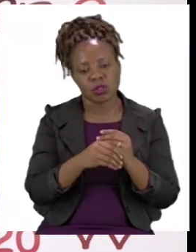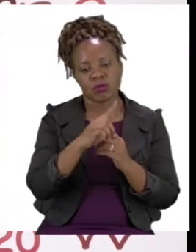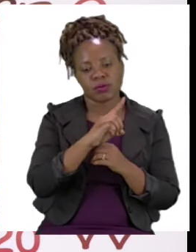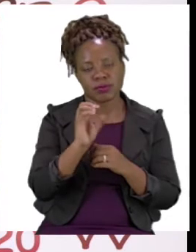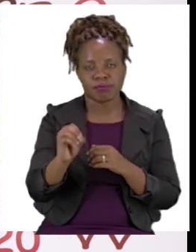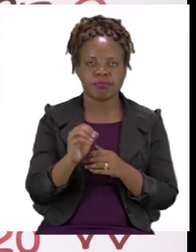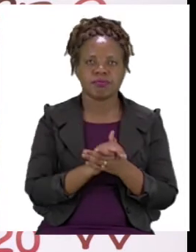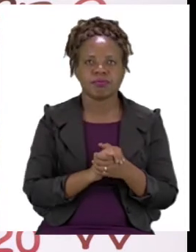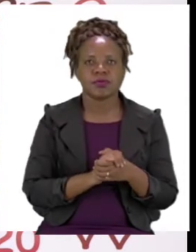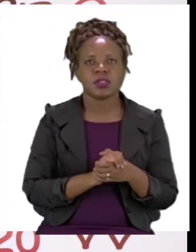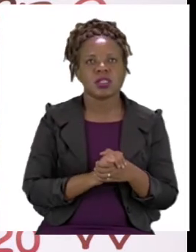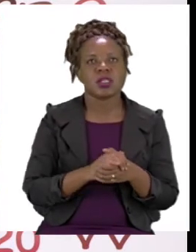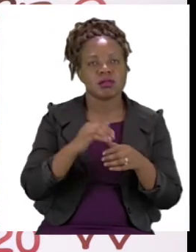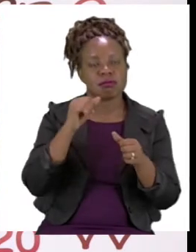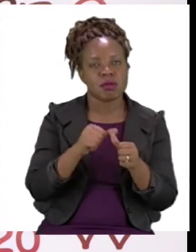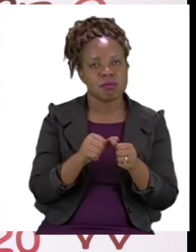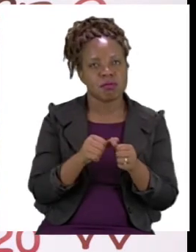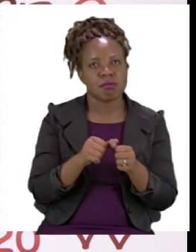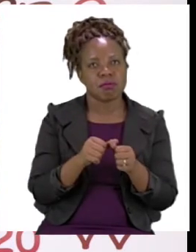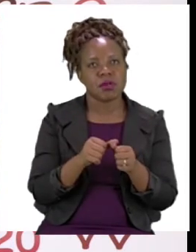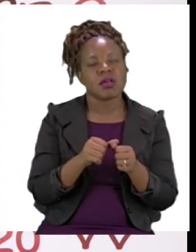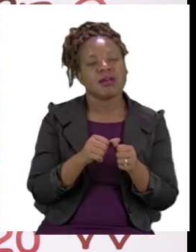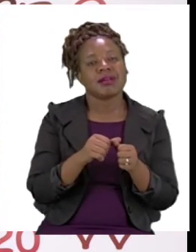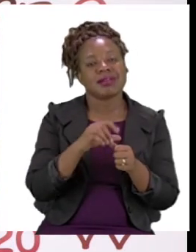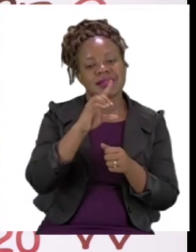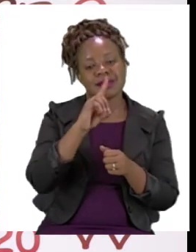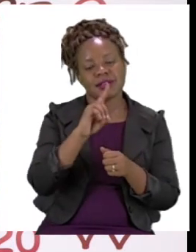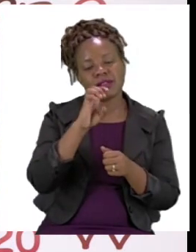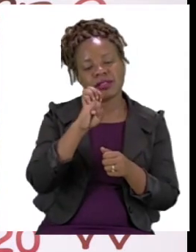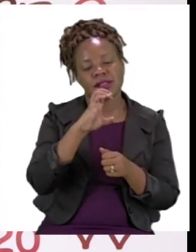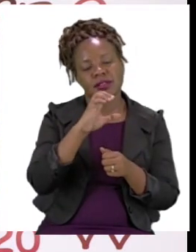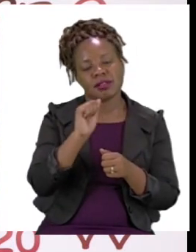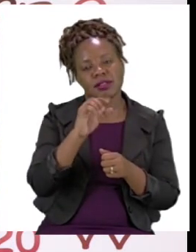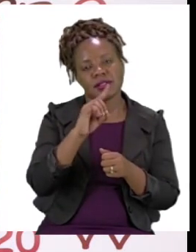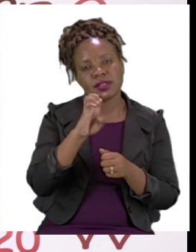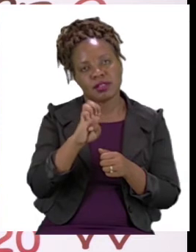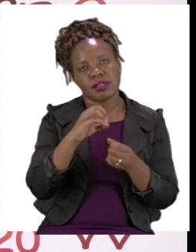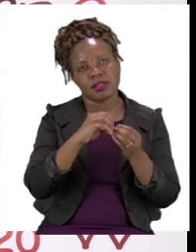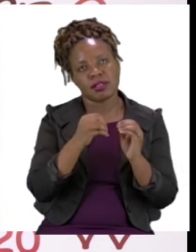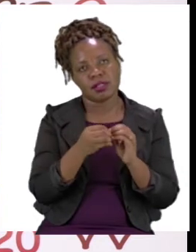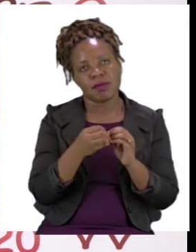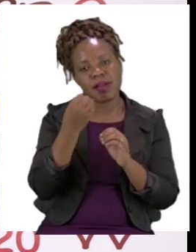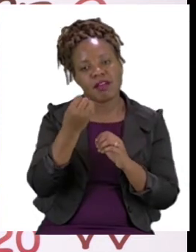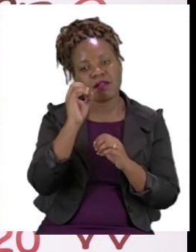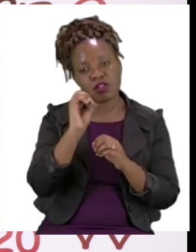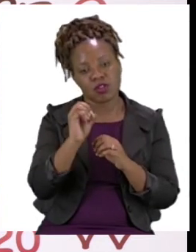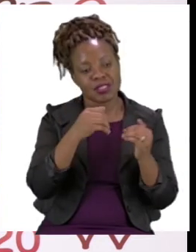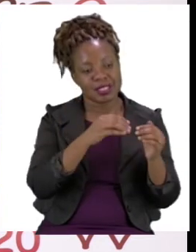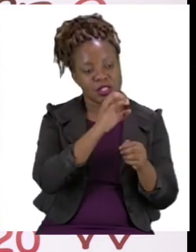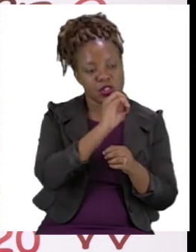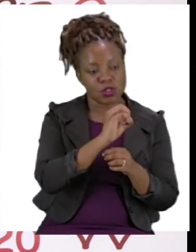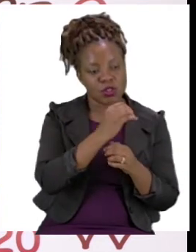the decade numbers start with zero, but we can always start with 10 as well. So let us begin. Let's go together.